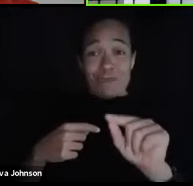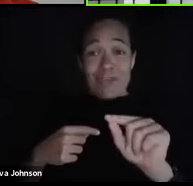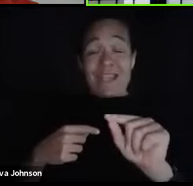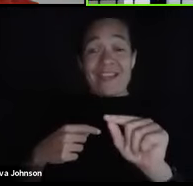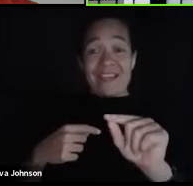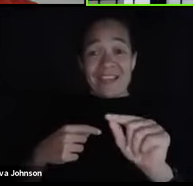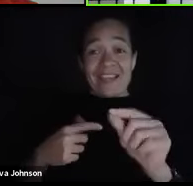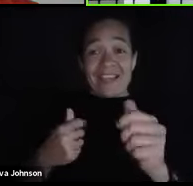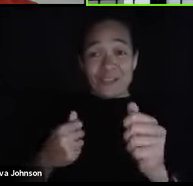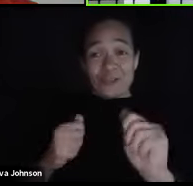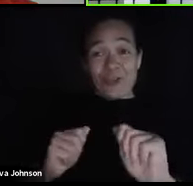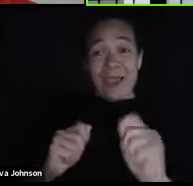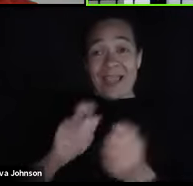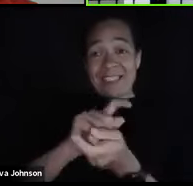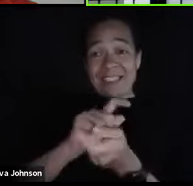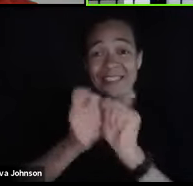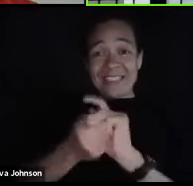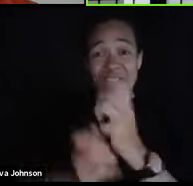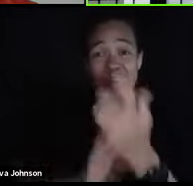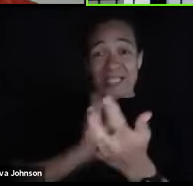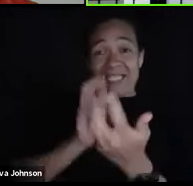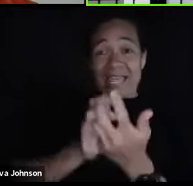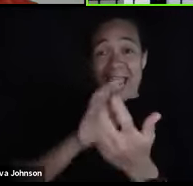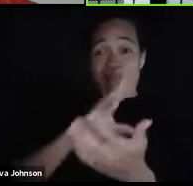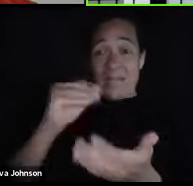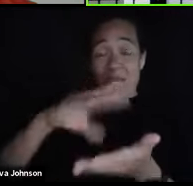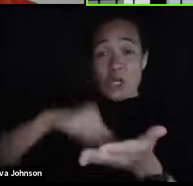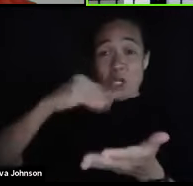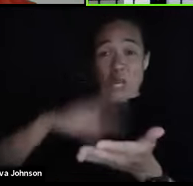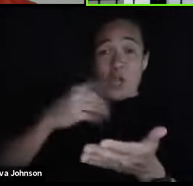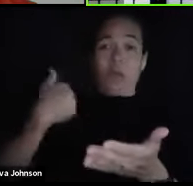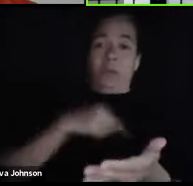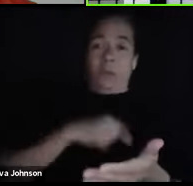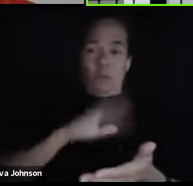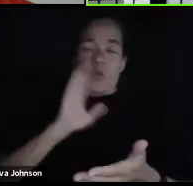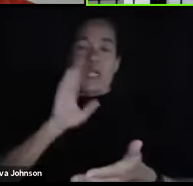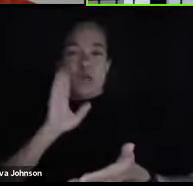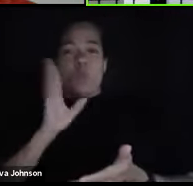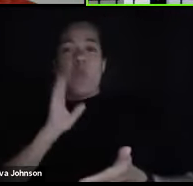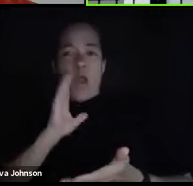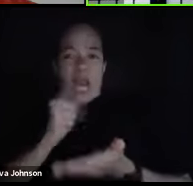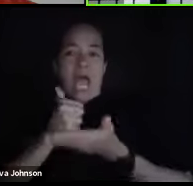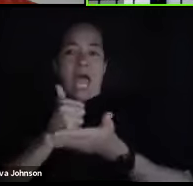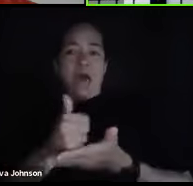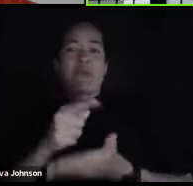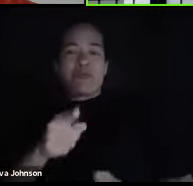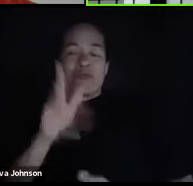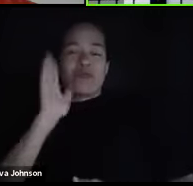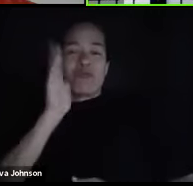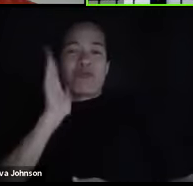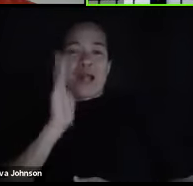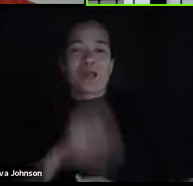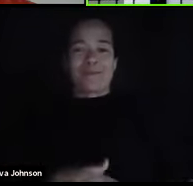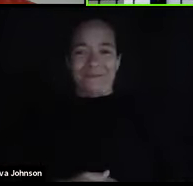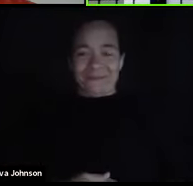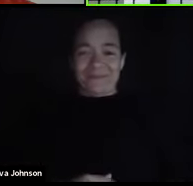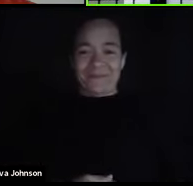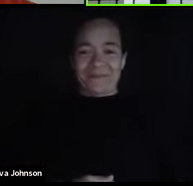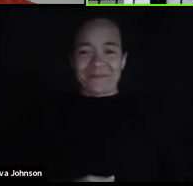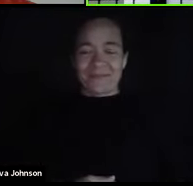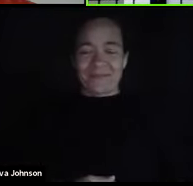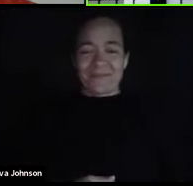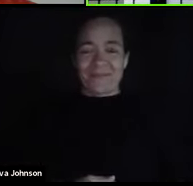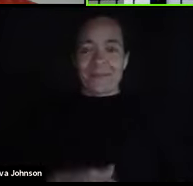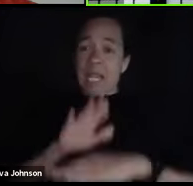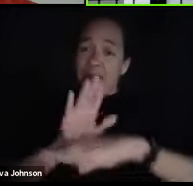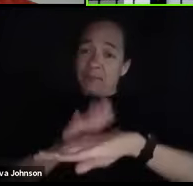adapt and learn and we'll make sure that we put ourselves in the position to help you. Don't use, and let me give you